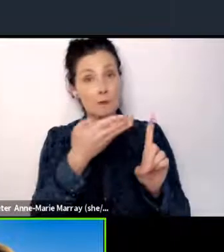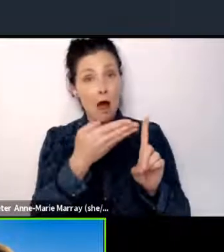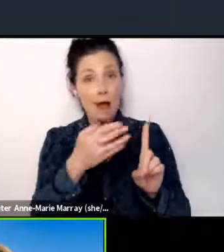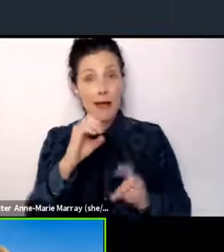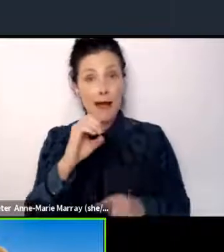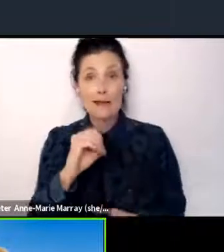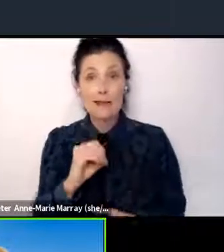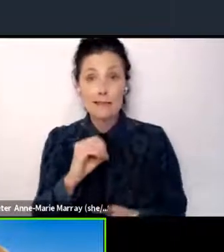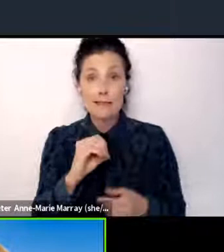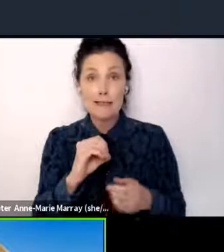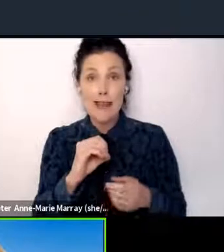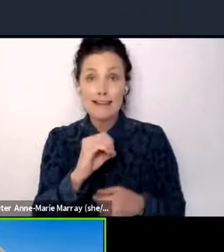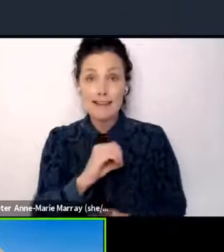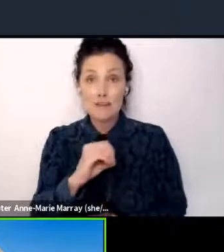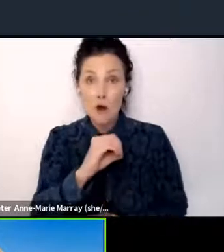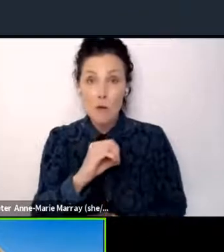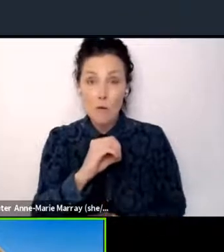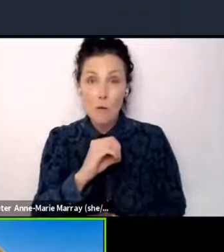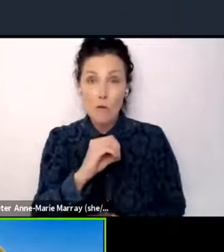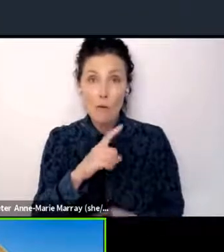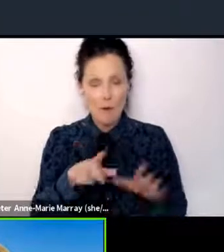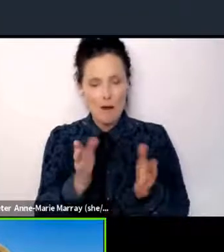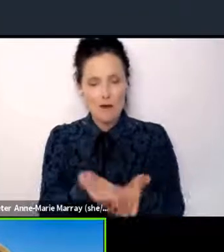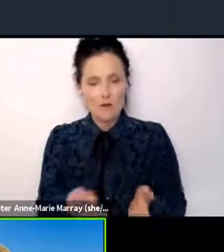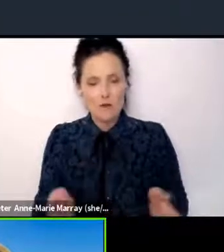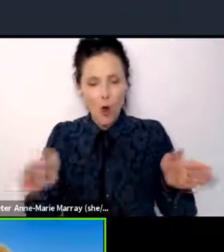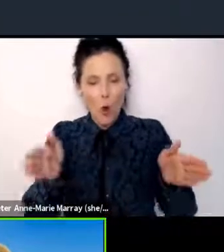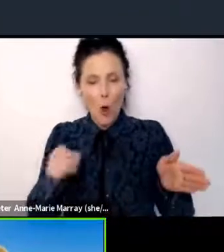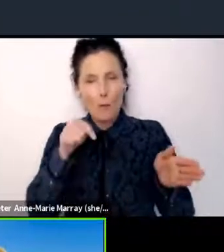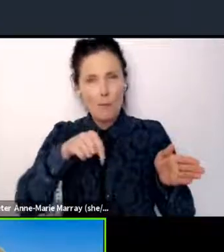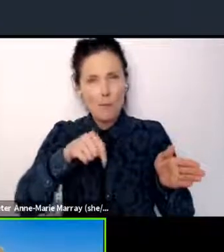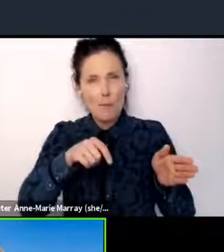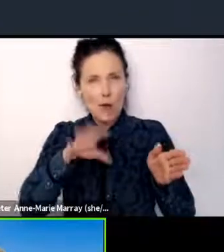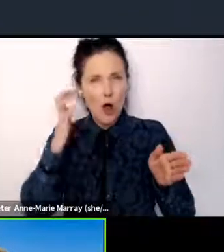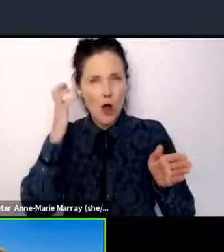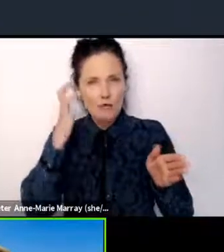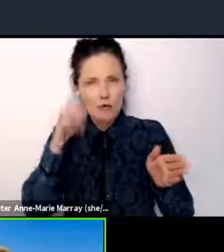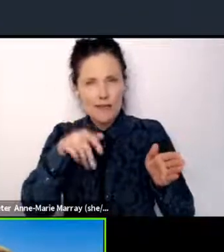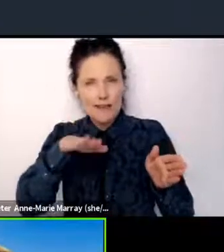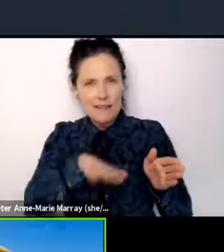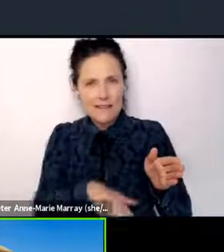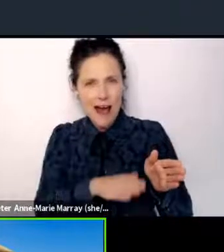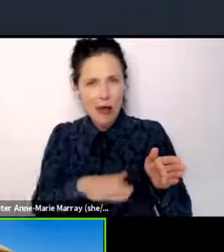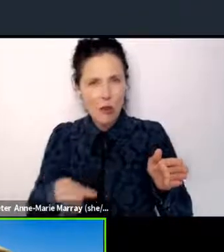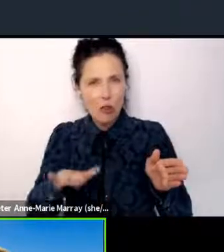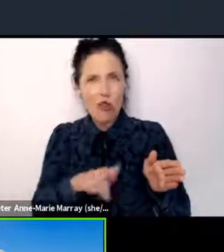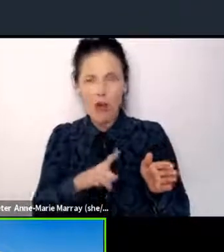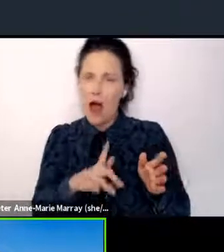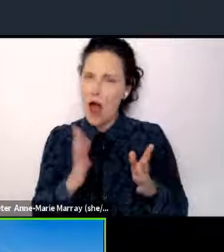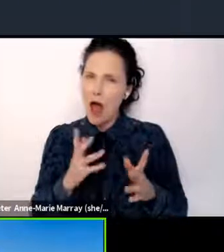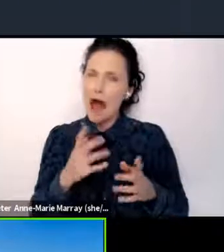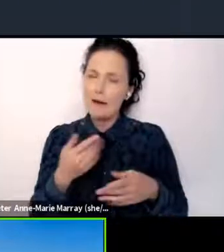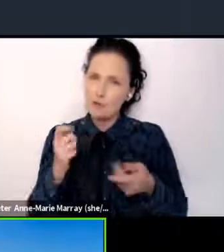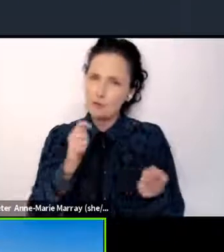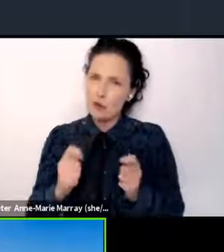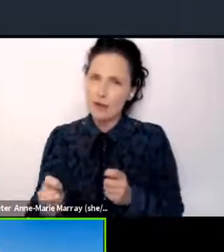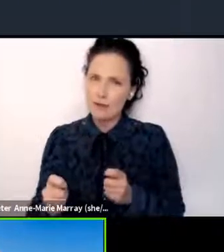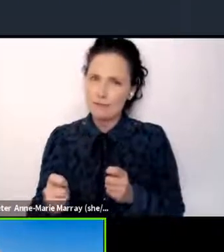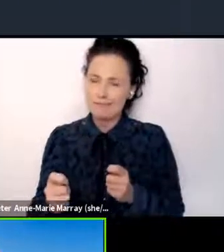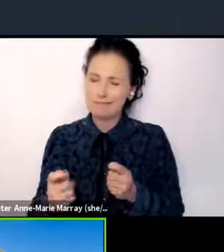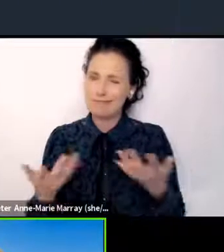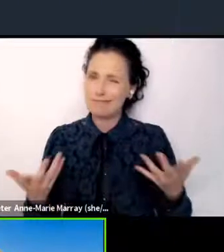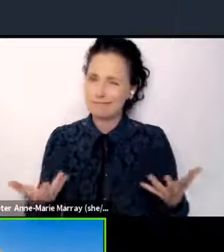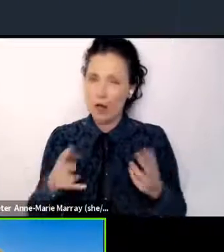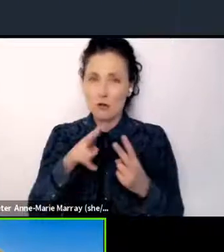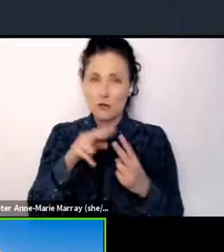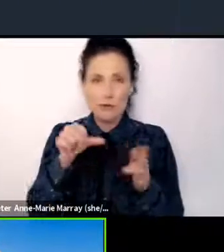And it's the global south members of the G20 that have to step up. I think there are two problems with this. know, firstly,